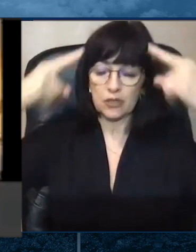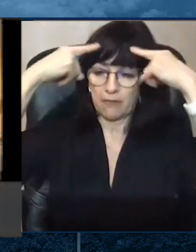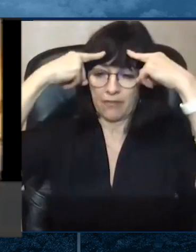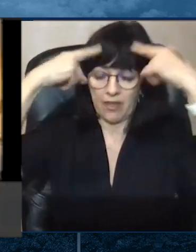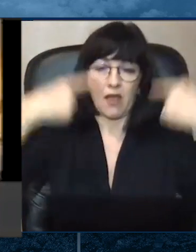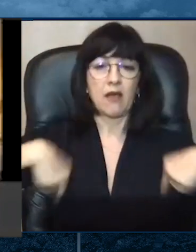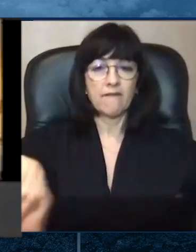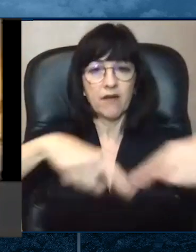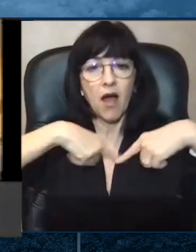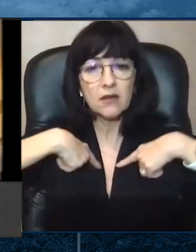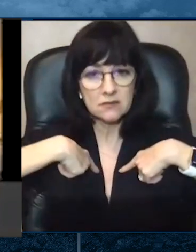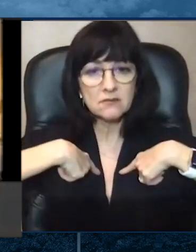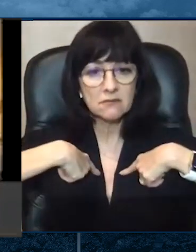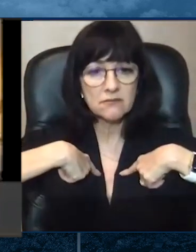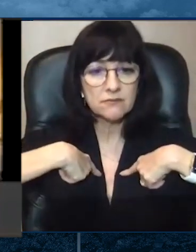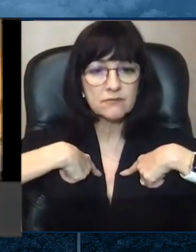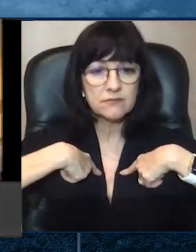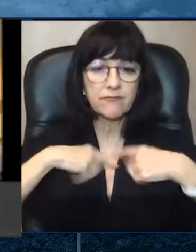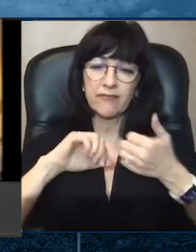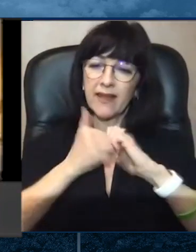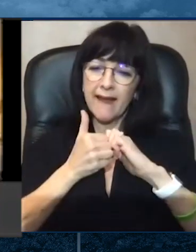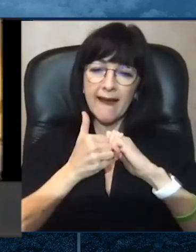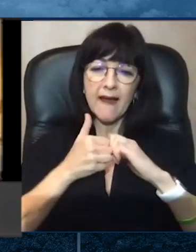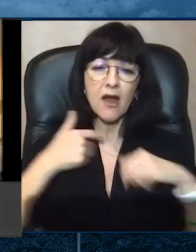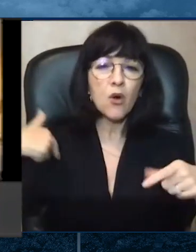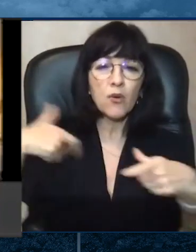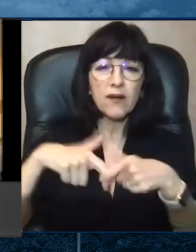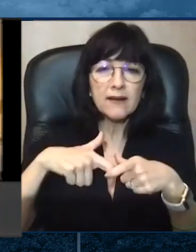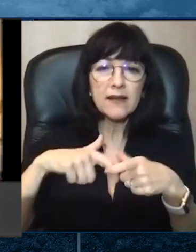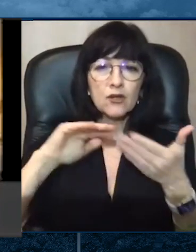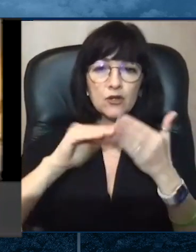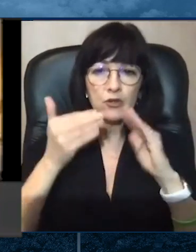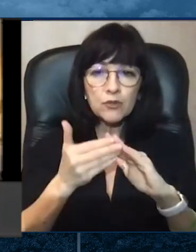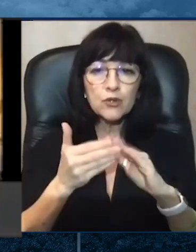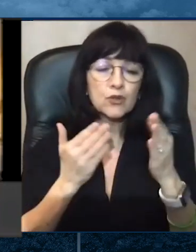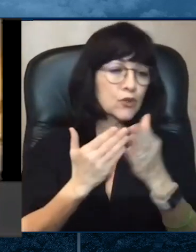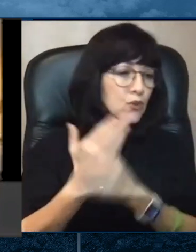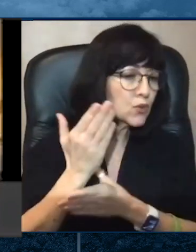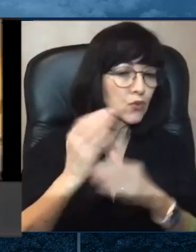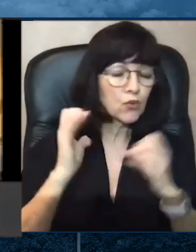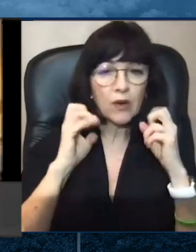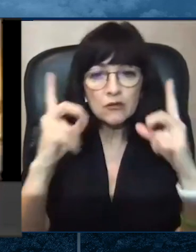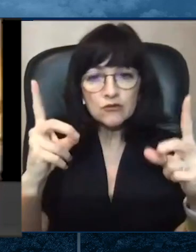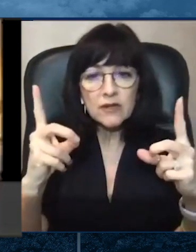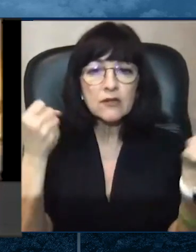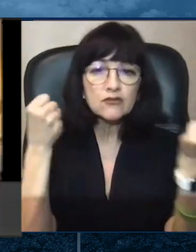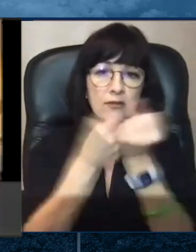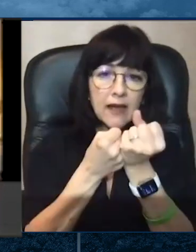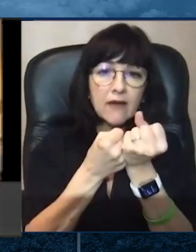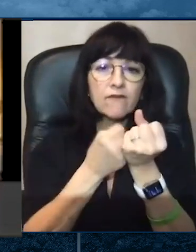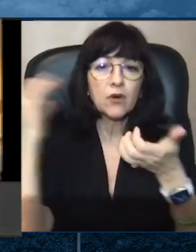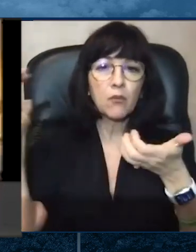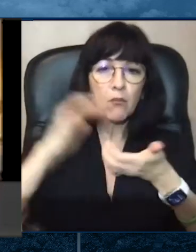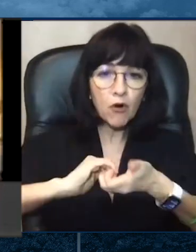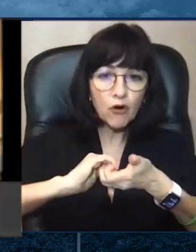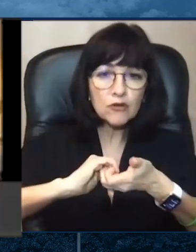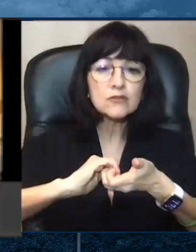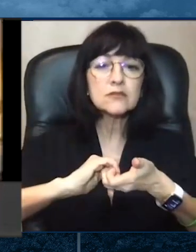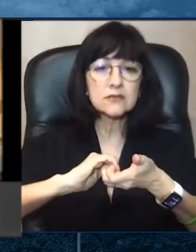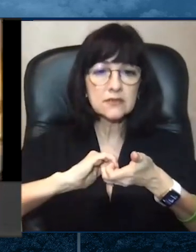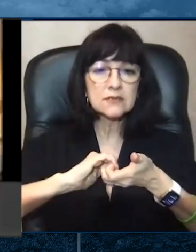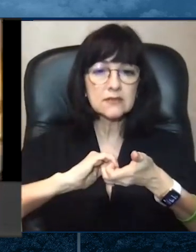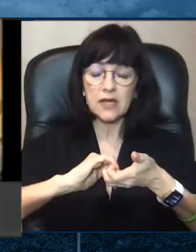Center is to empower the Latino community through education, advocacy, partnerships, and exceptional